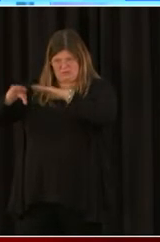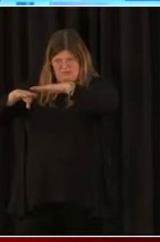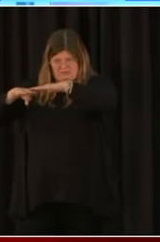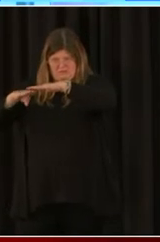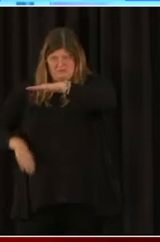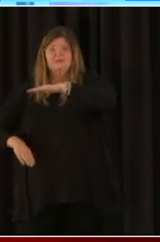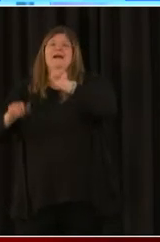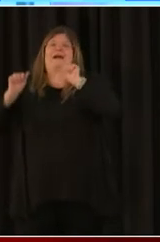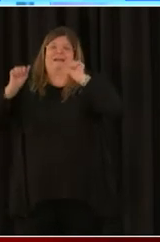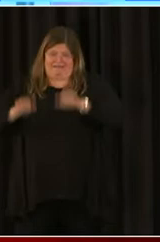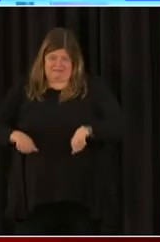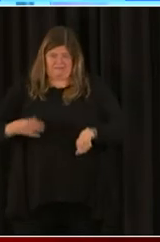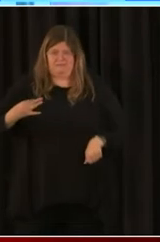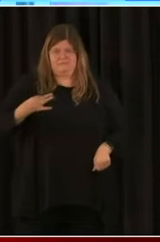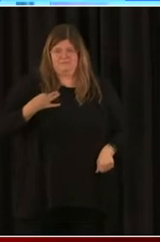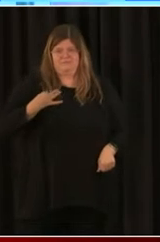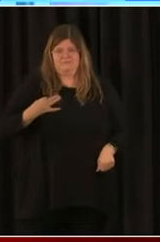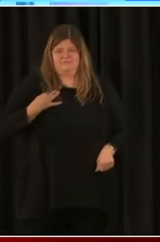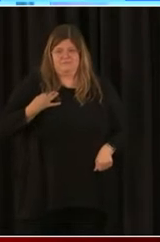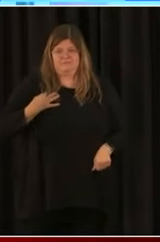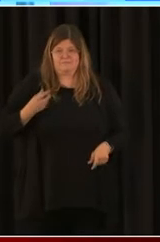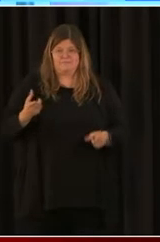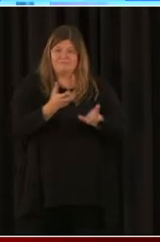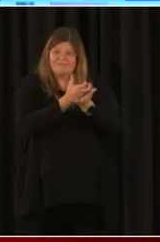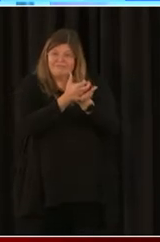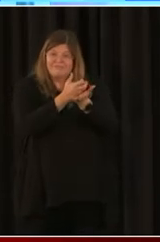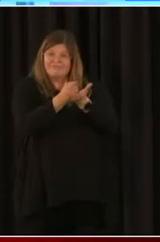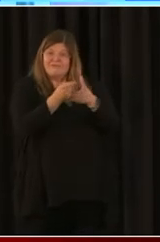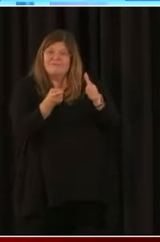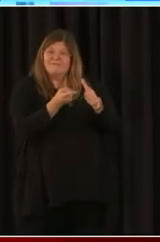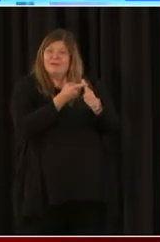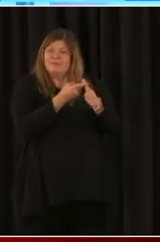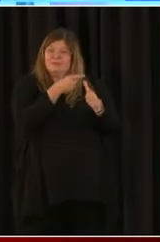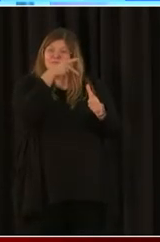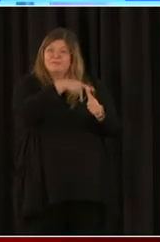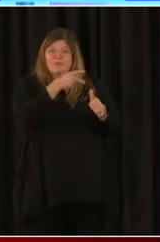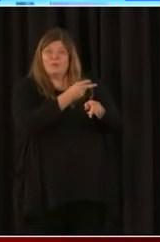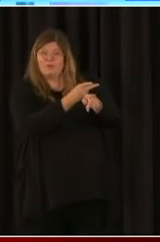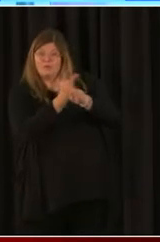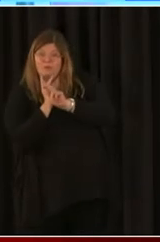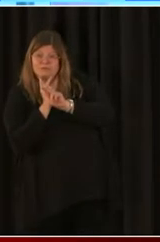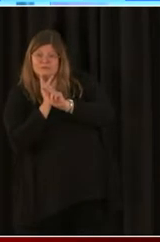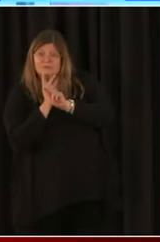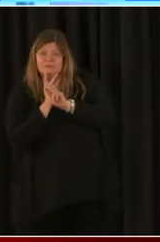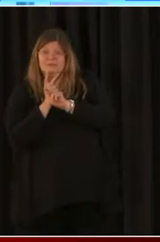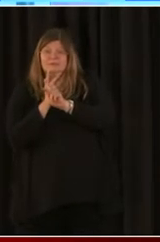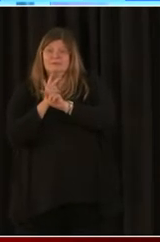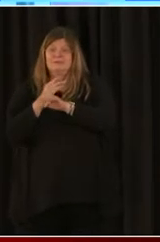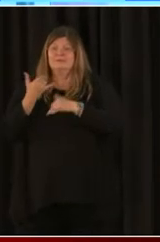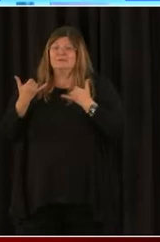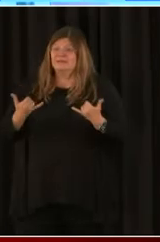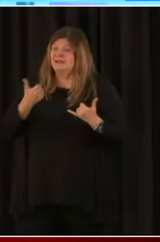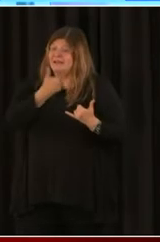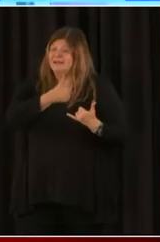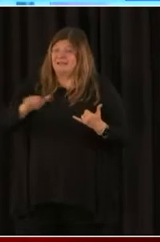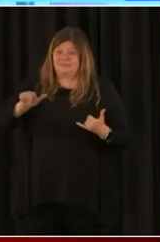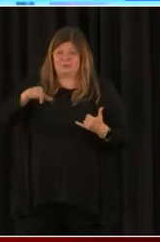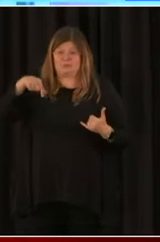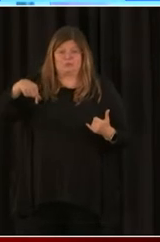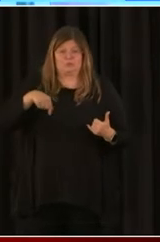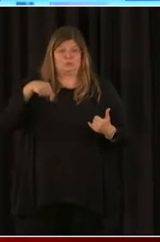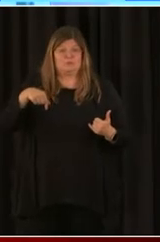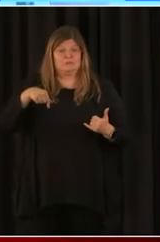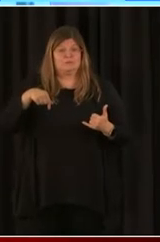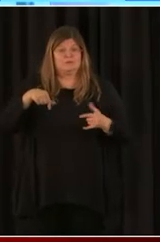25% reduction in the gross receipts of any quarter in 2020 compared to the same